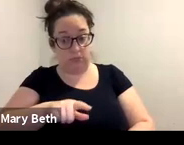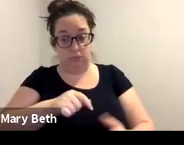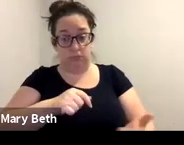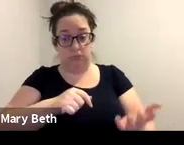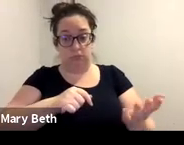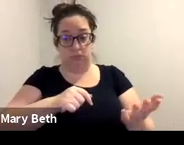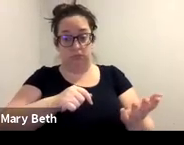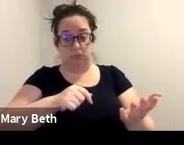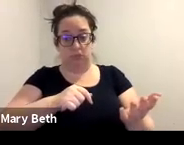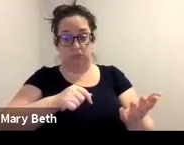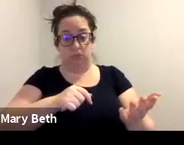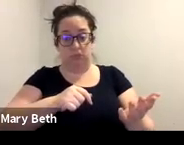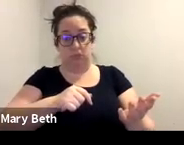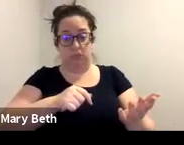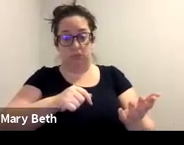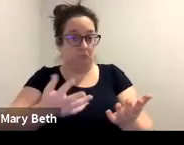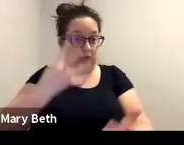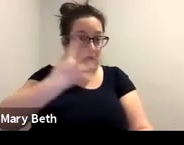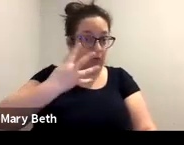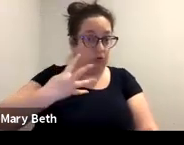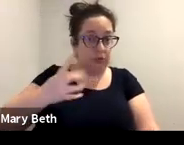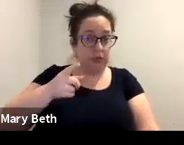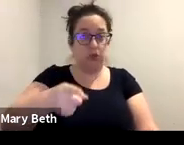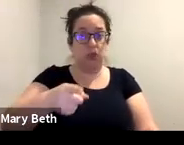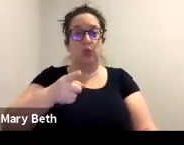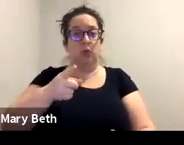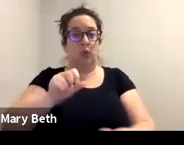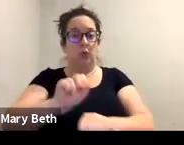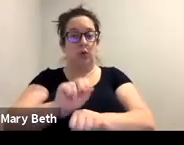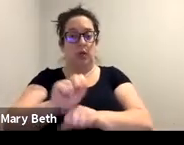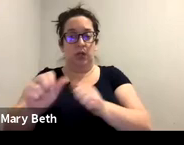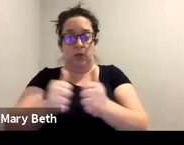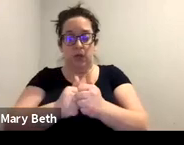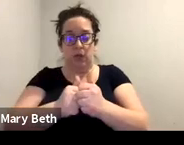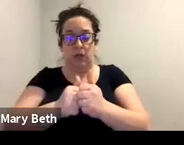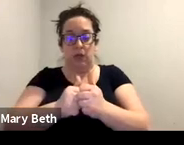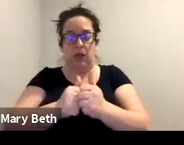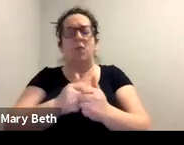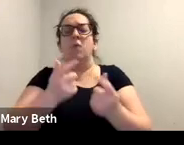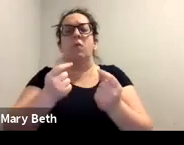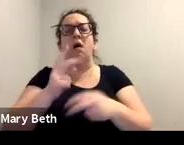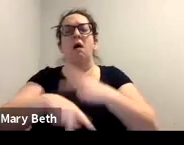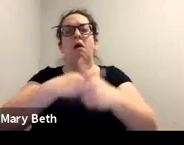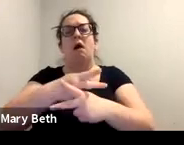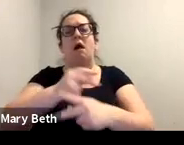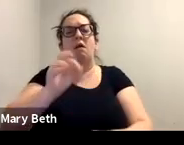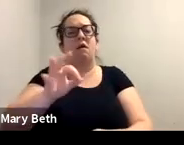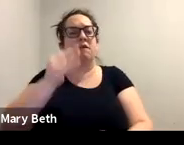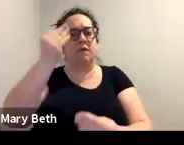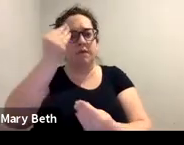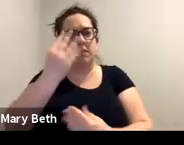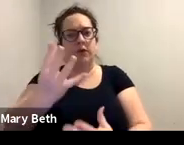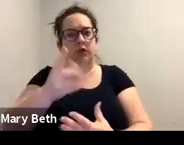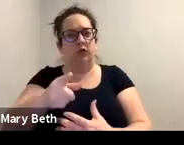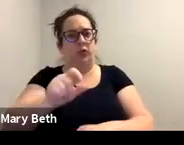with or immigrants are you working with? And then what kind of information related to that? Most of our reports,